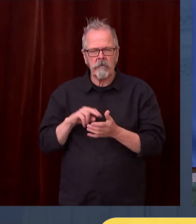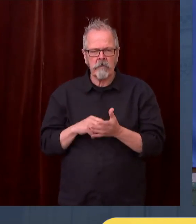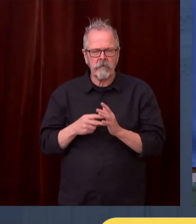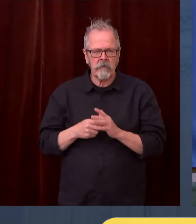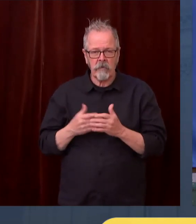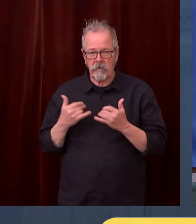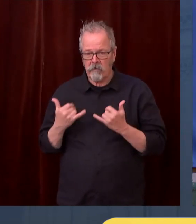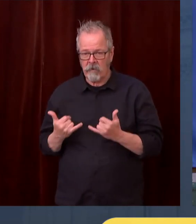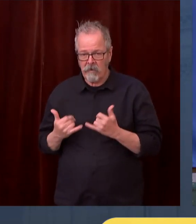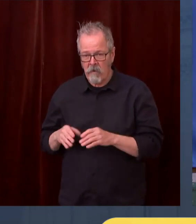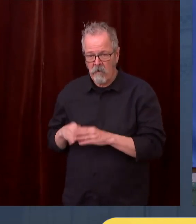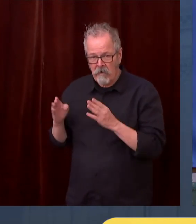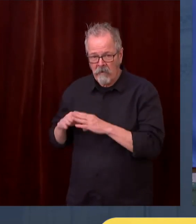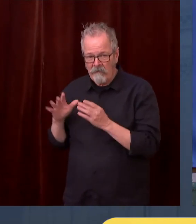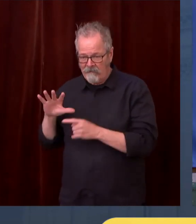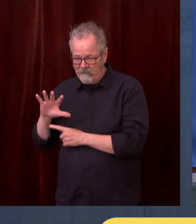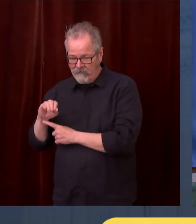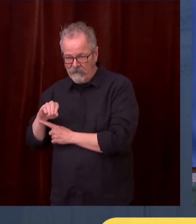remain open happily.